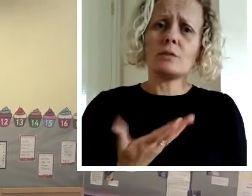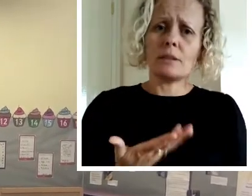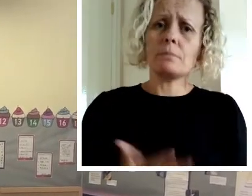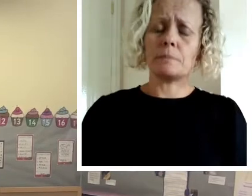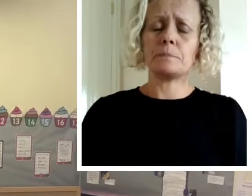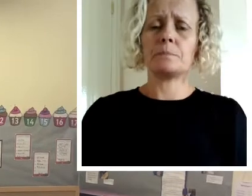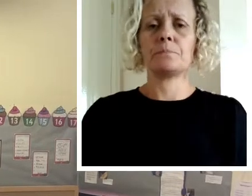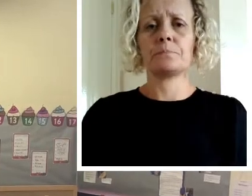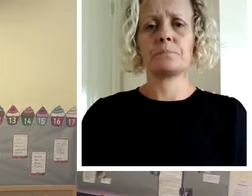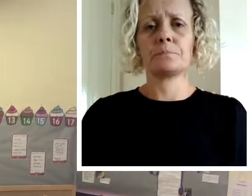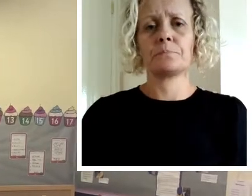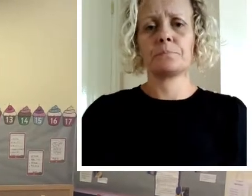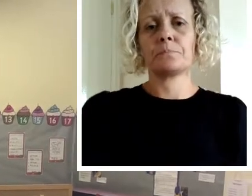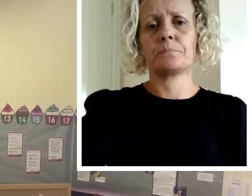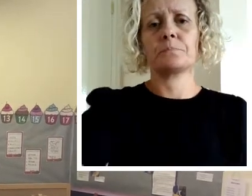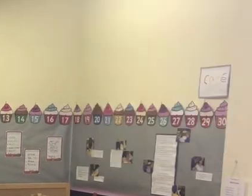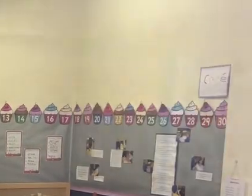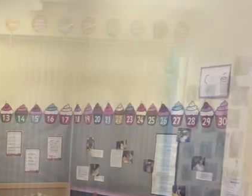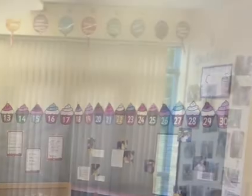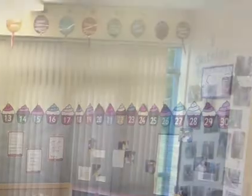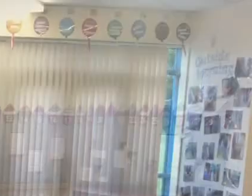use when you need it during the day.